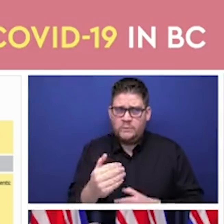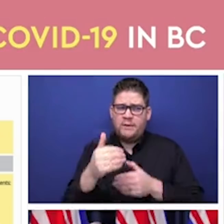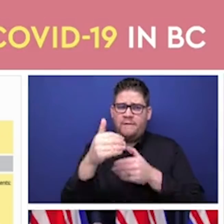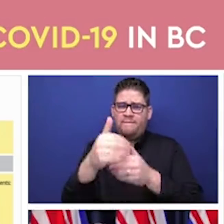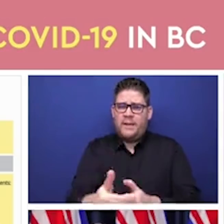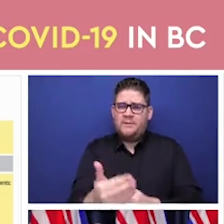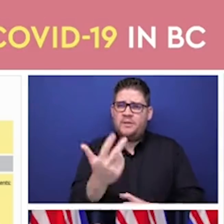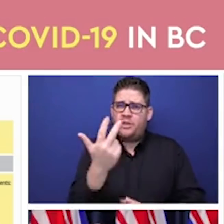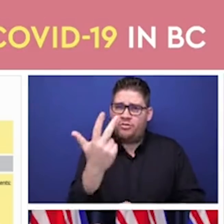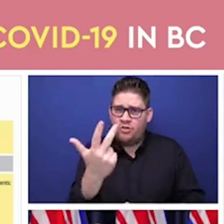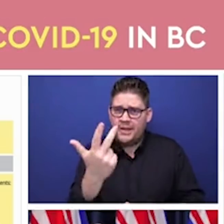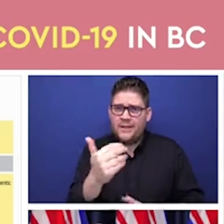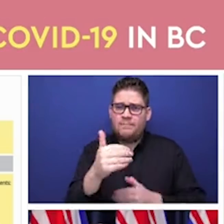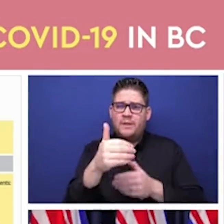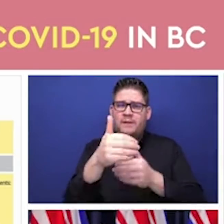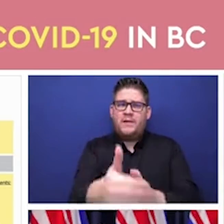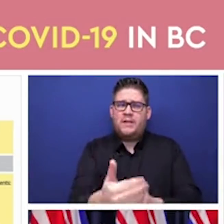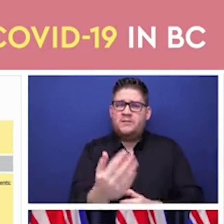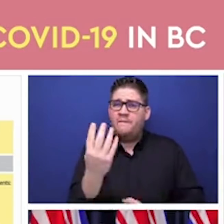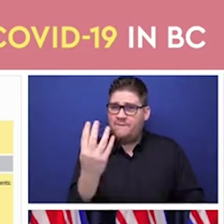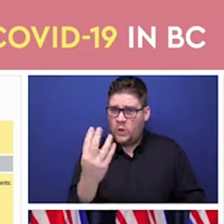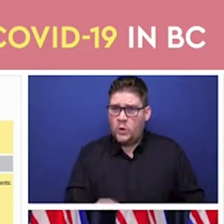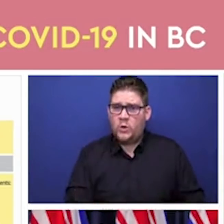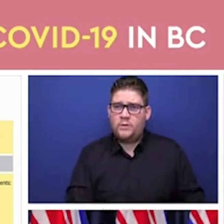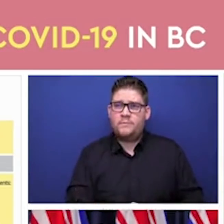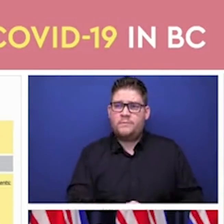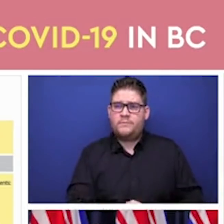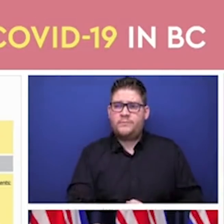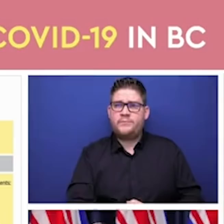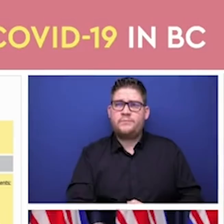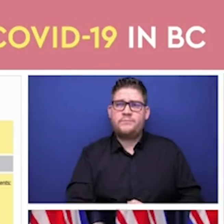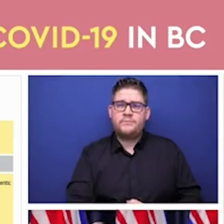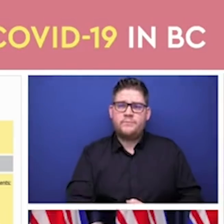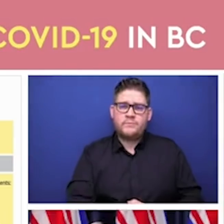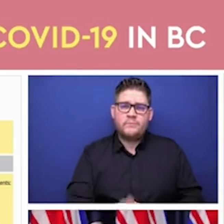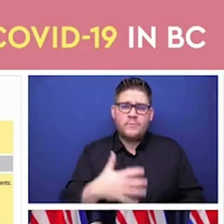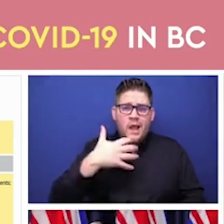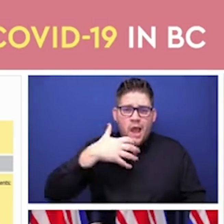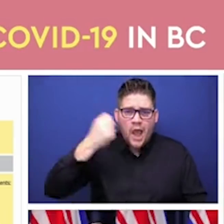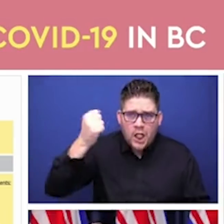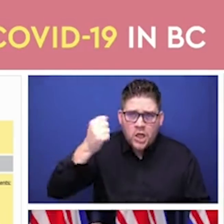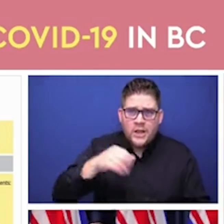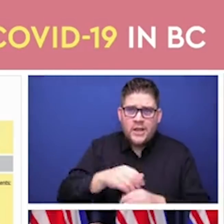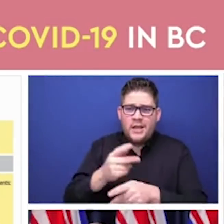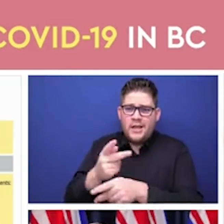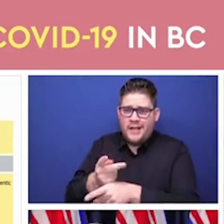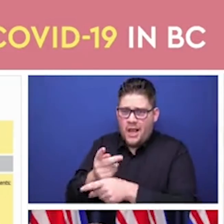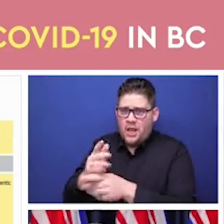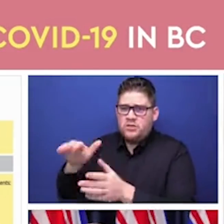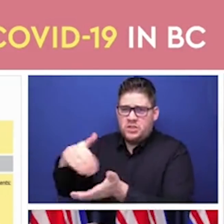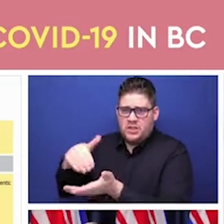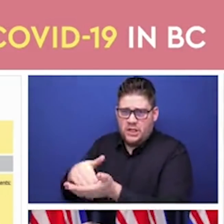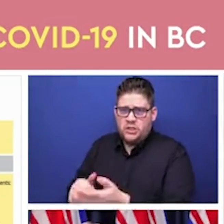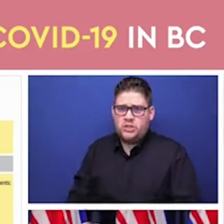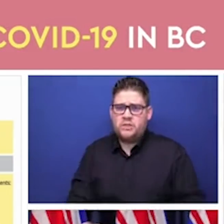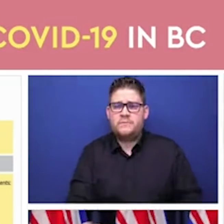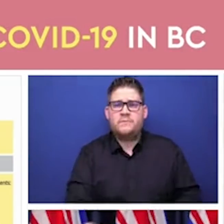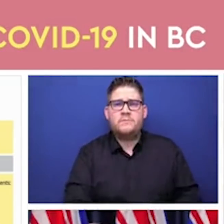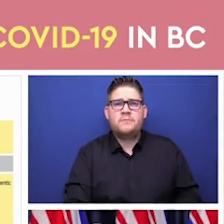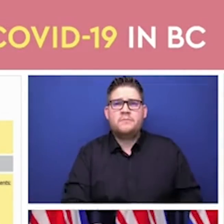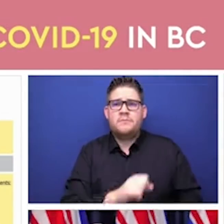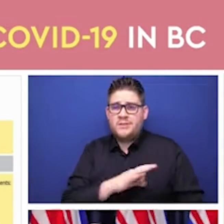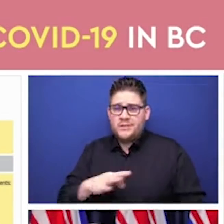care many isolated First Nations communities we have made very good progress we have been vaccinating healthcare